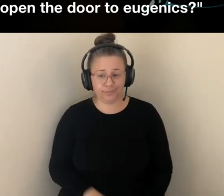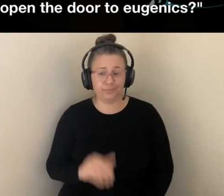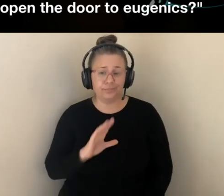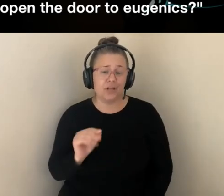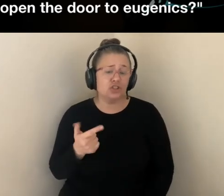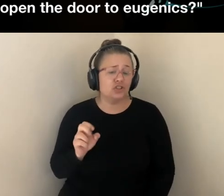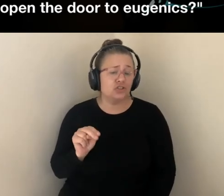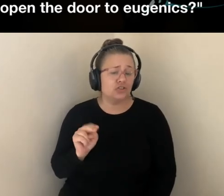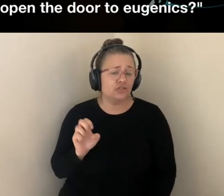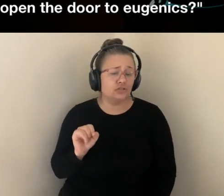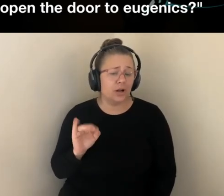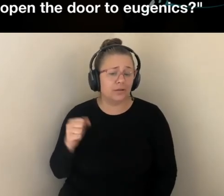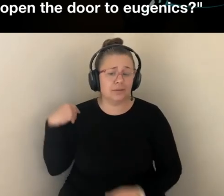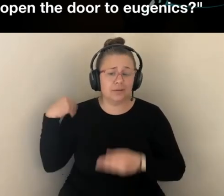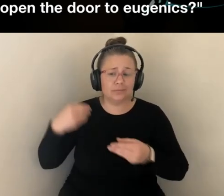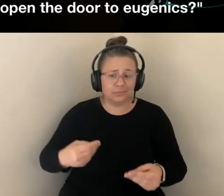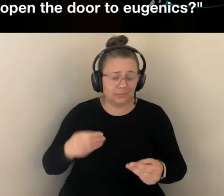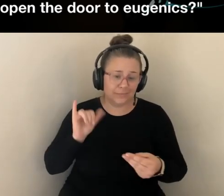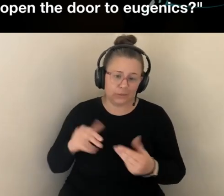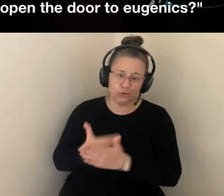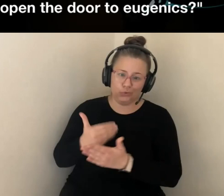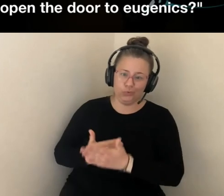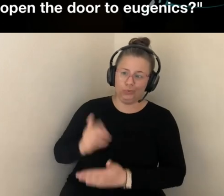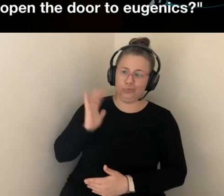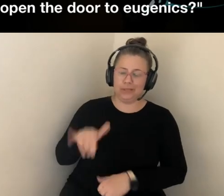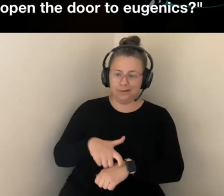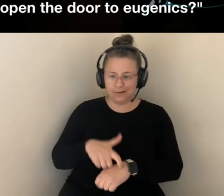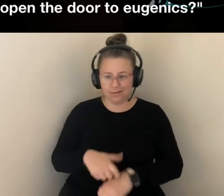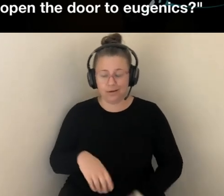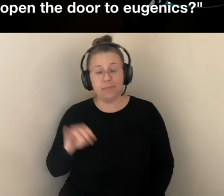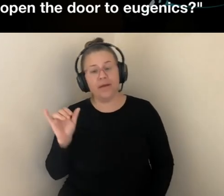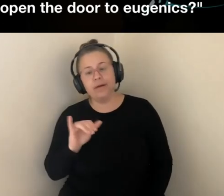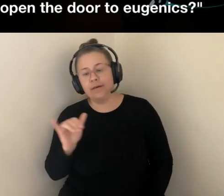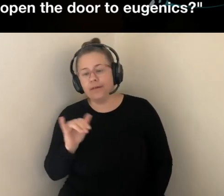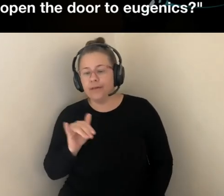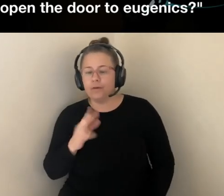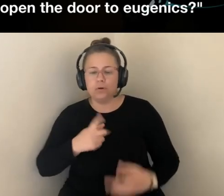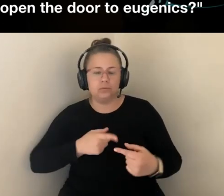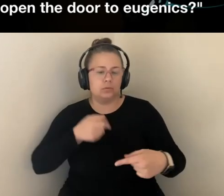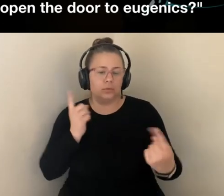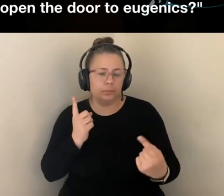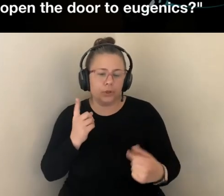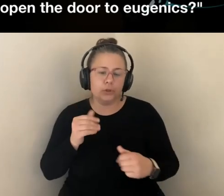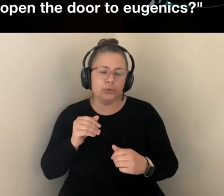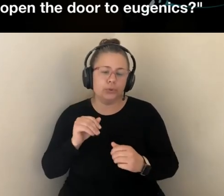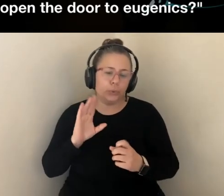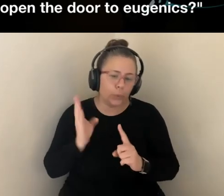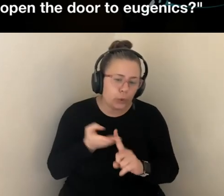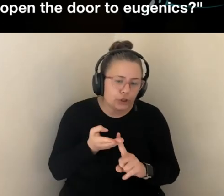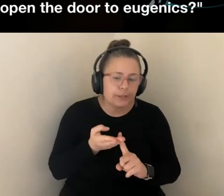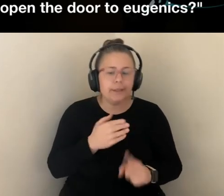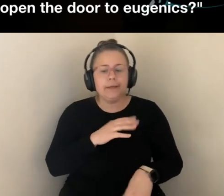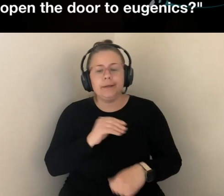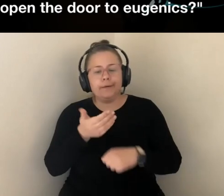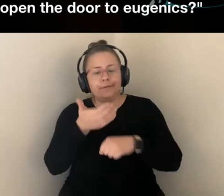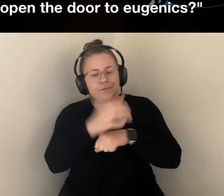AND THEN THEY ALSO ARGUE AGAINST THINGS LIKE COERCION AND FORCED STERILIZATION. SO THAT'S THEIR VIEW OF KIND WHAT